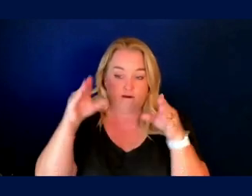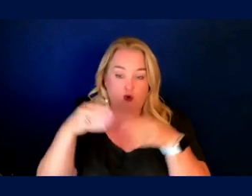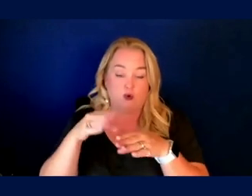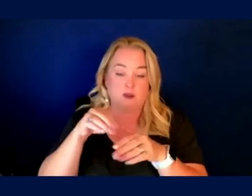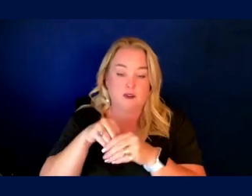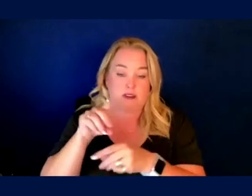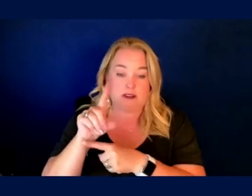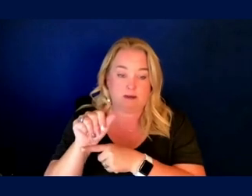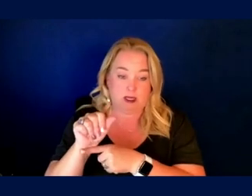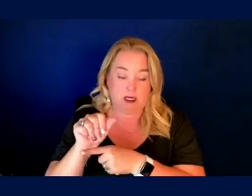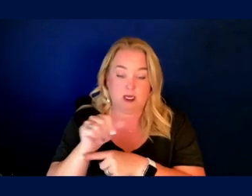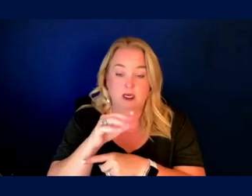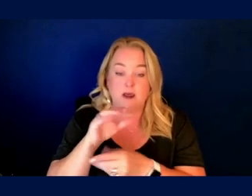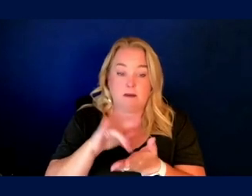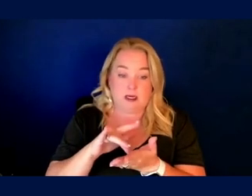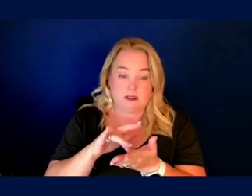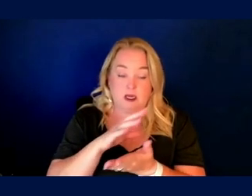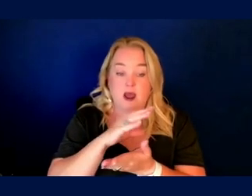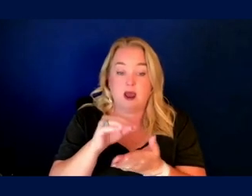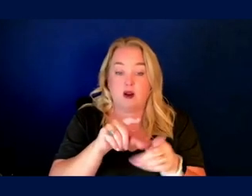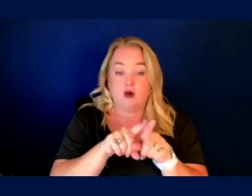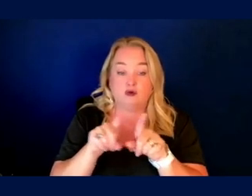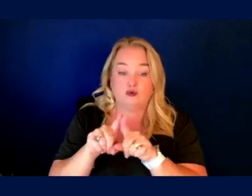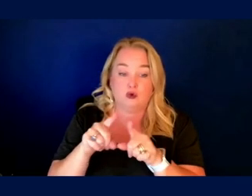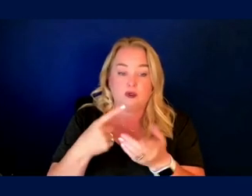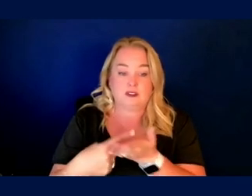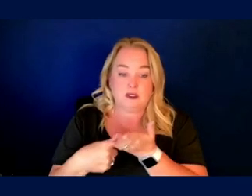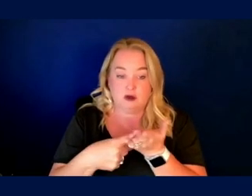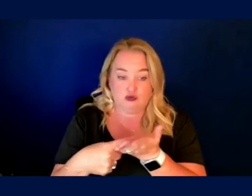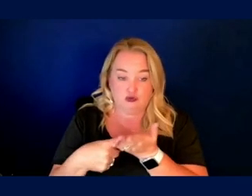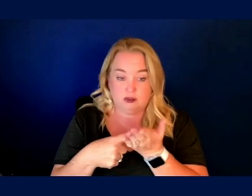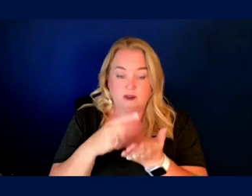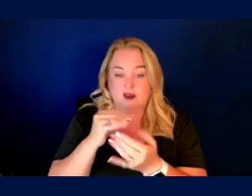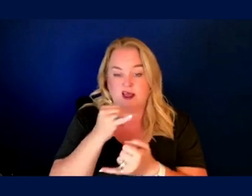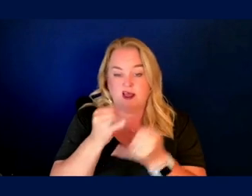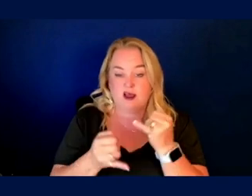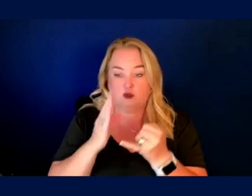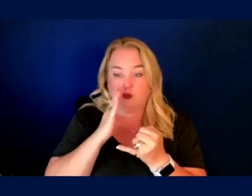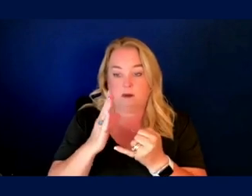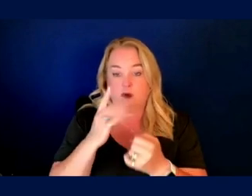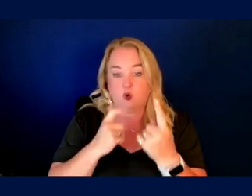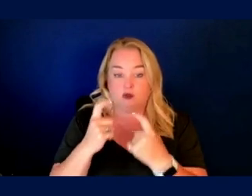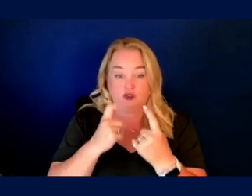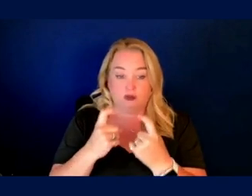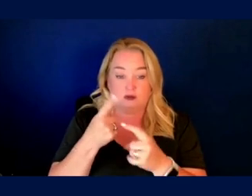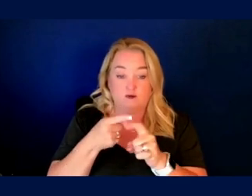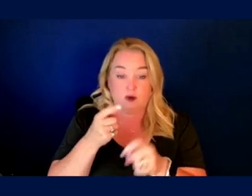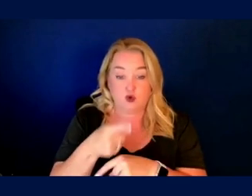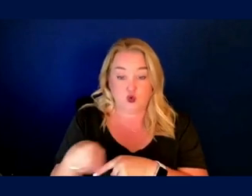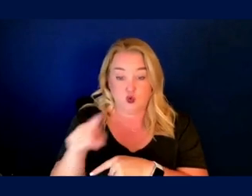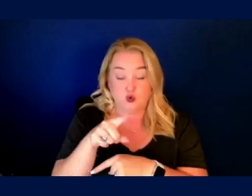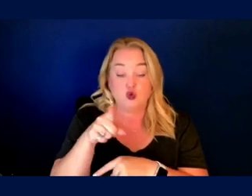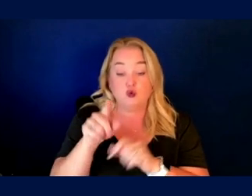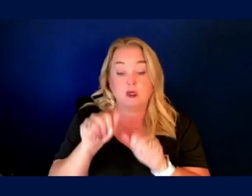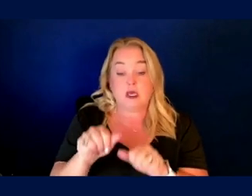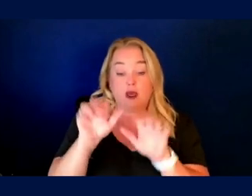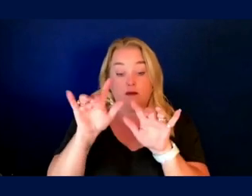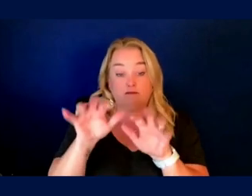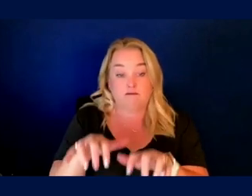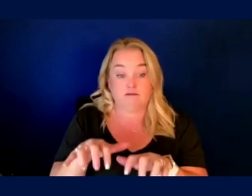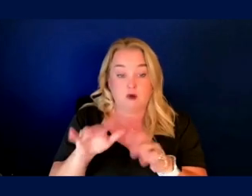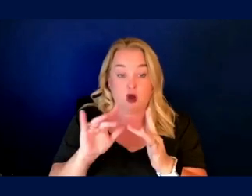and then a discussion between them and me. And finally, questions from you, the audience. You can submit written questions